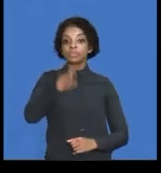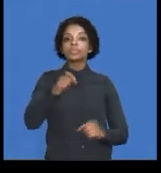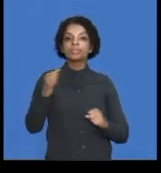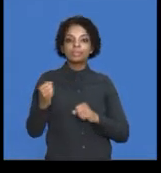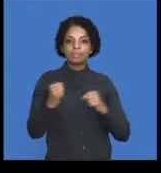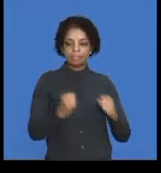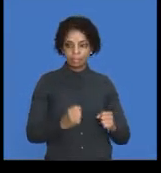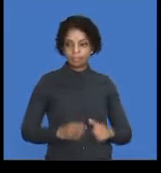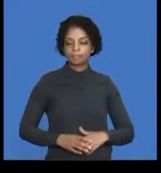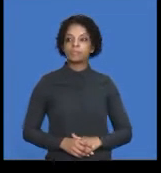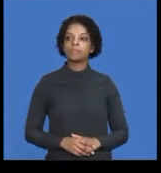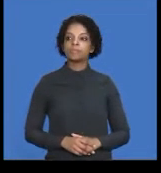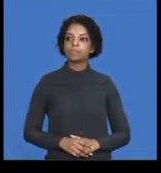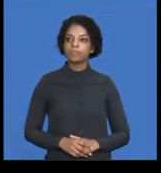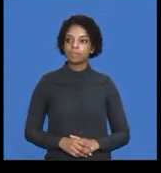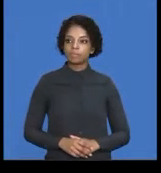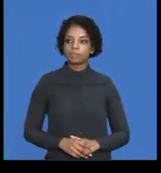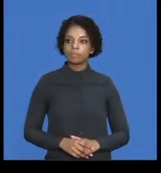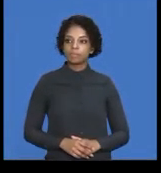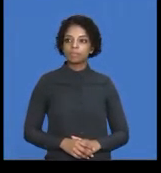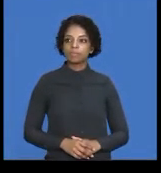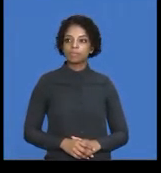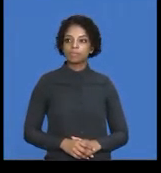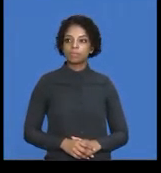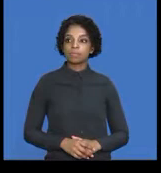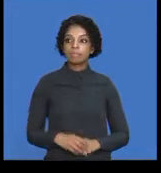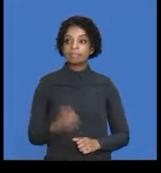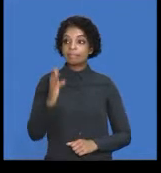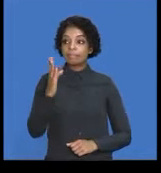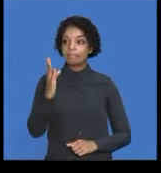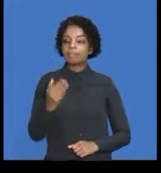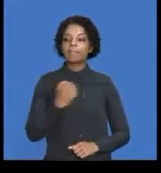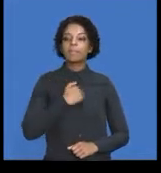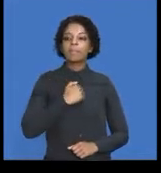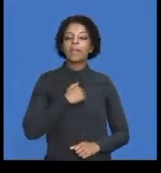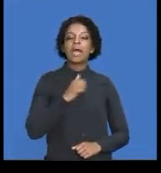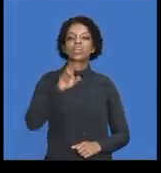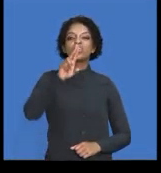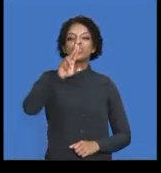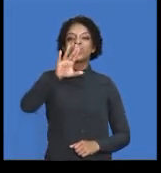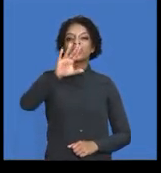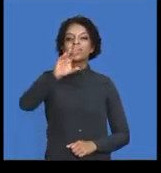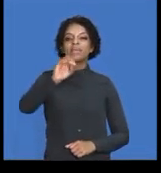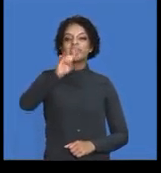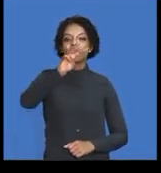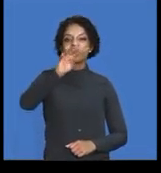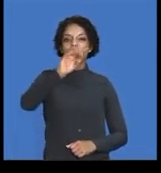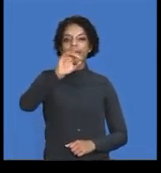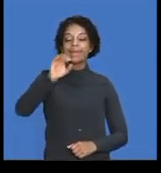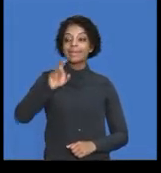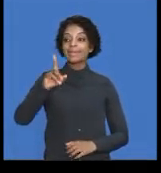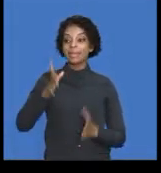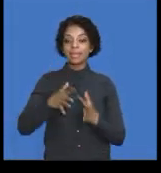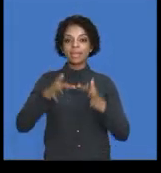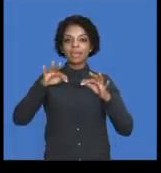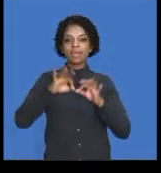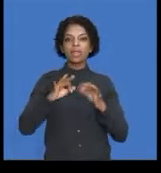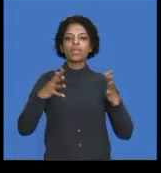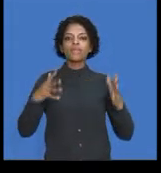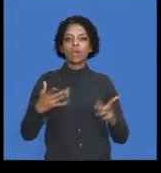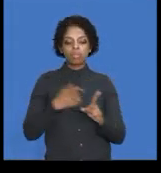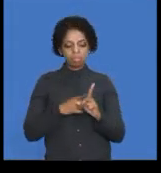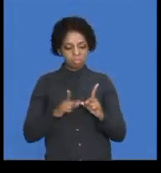again, into my solution rather, there's my 250,400, the value of my